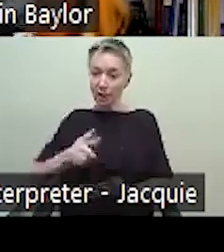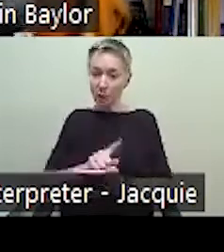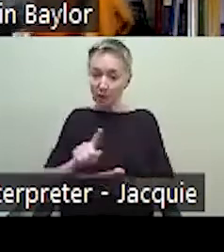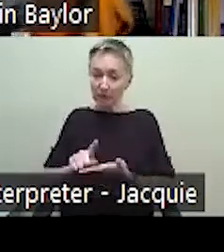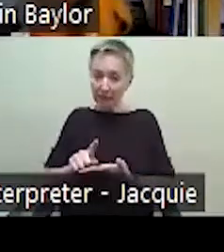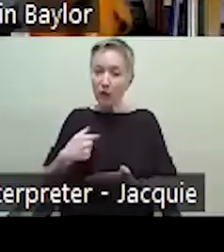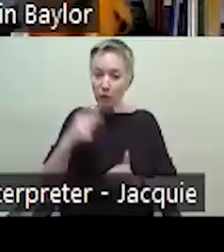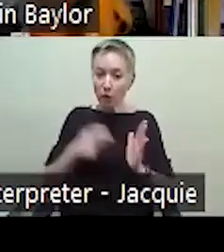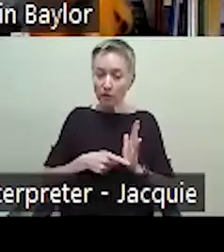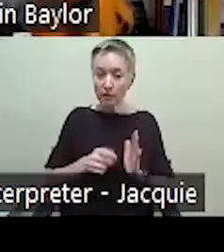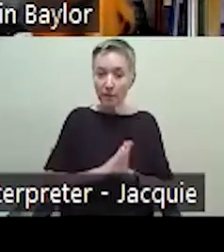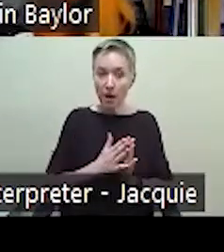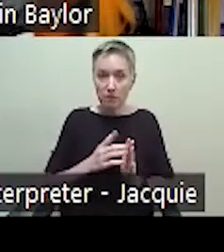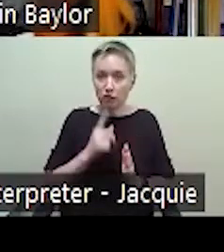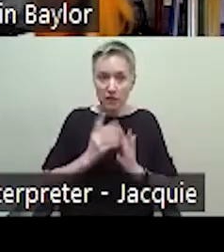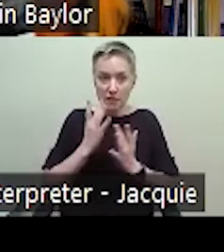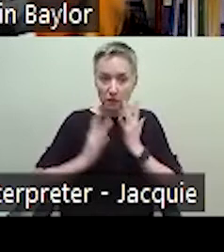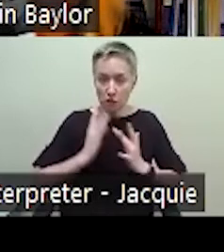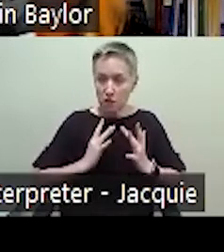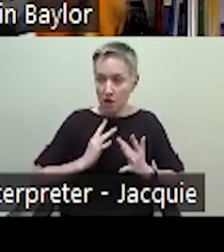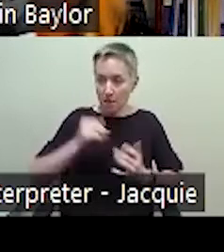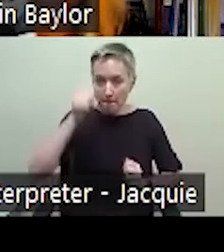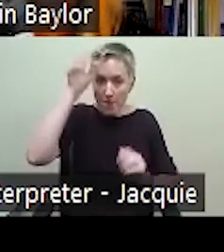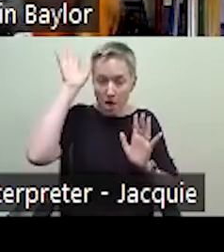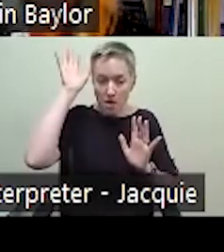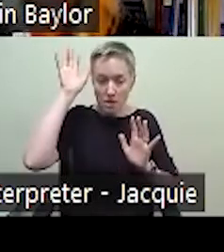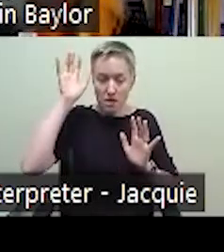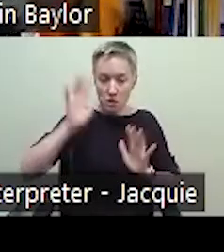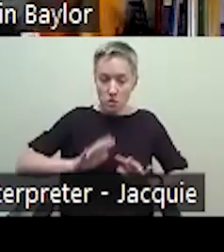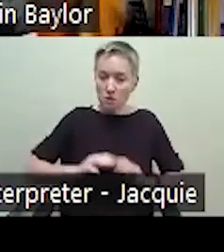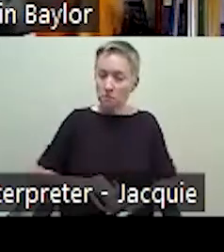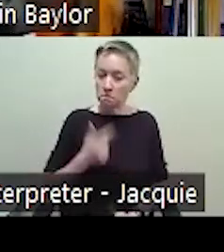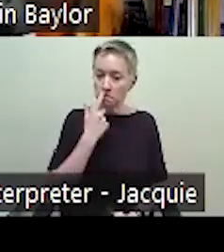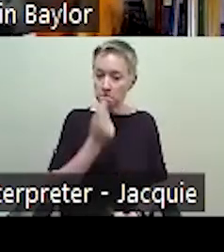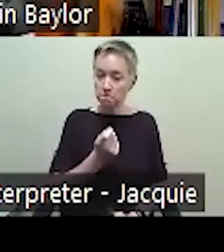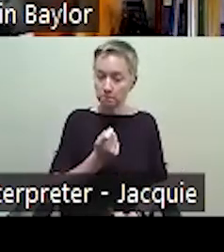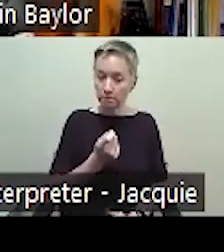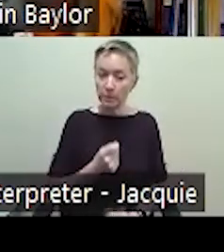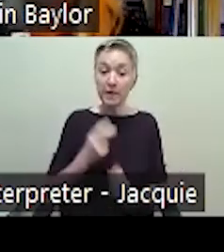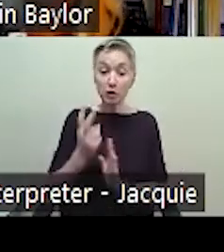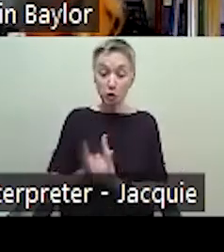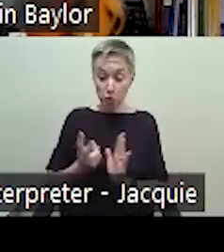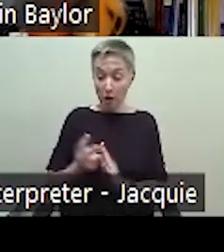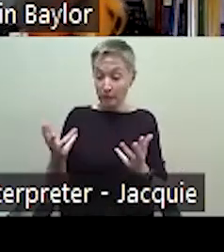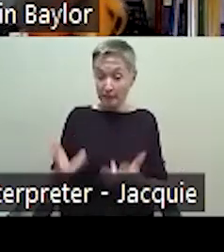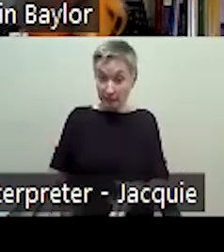So the simulation then ends at about two hours, and then we have a one-hour debrief. And